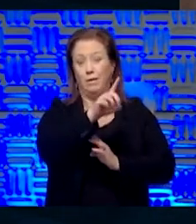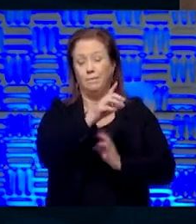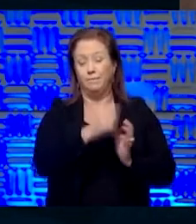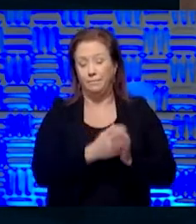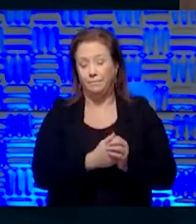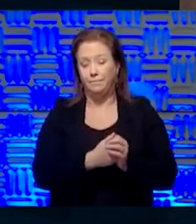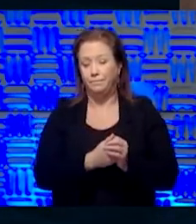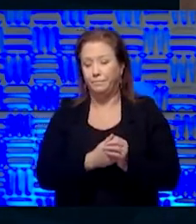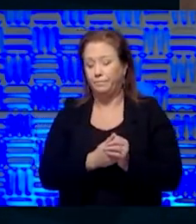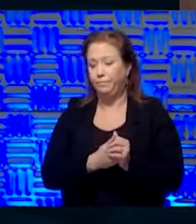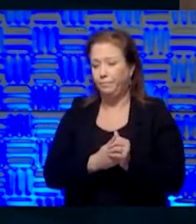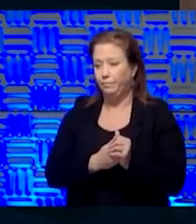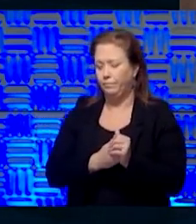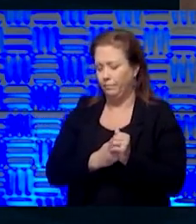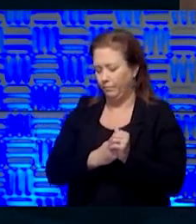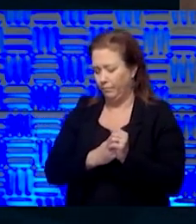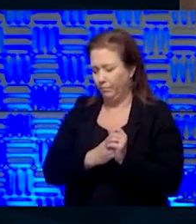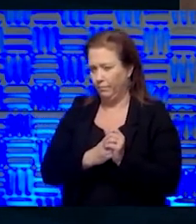All right.